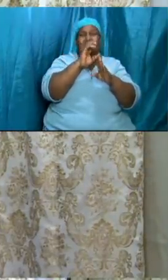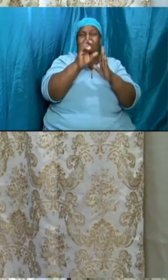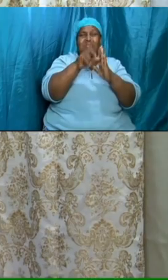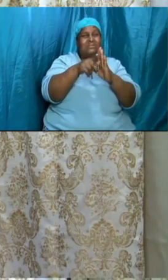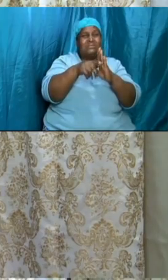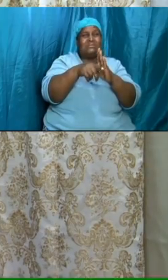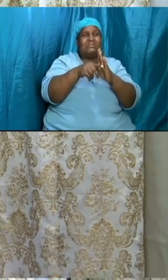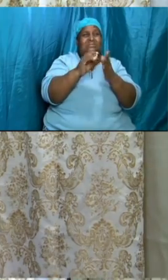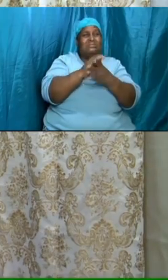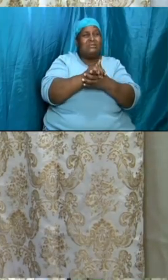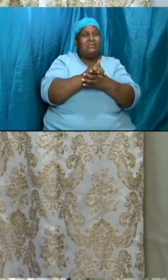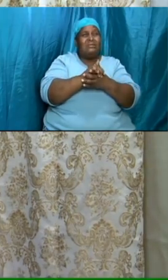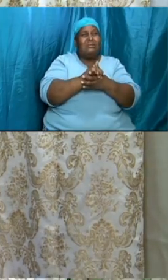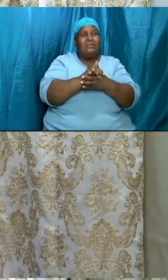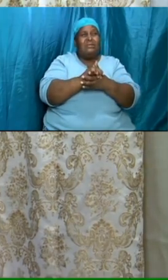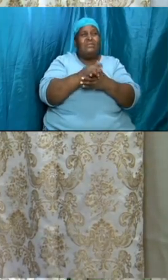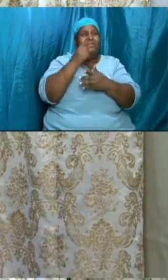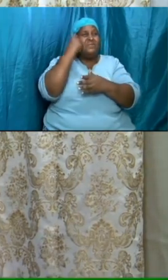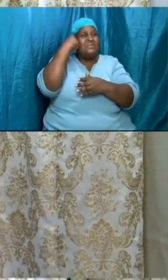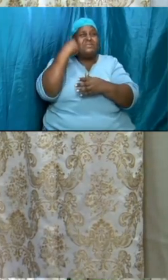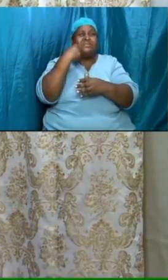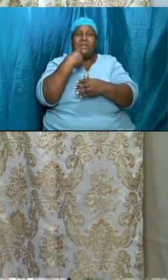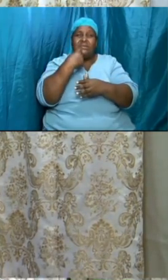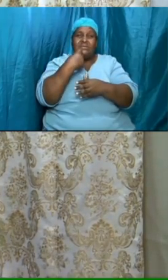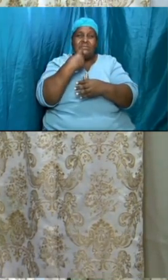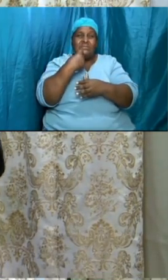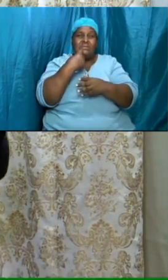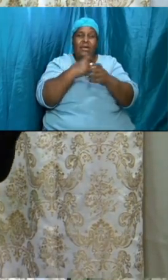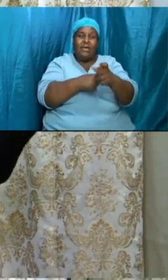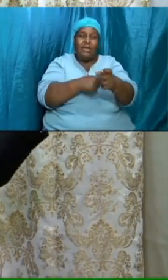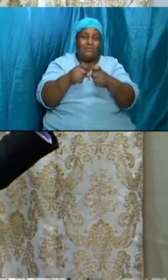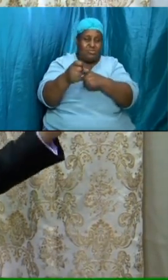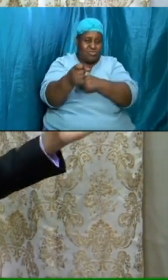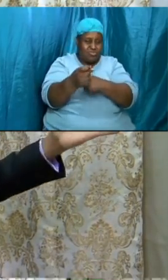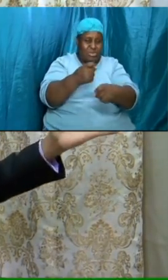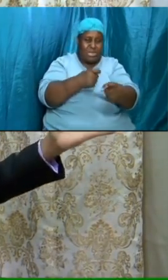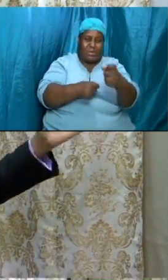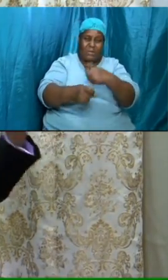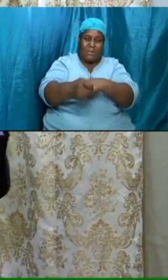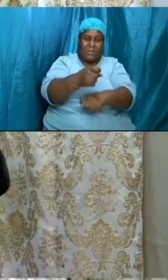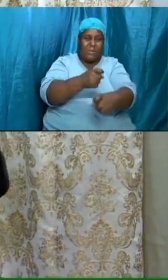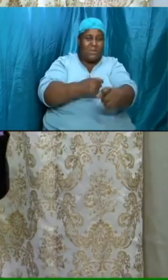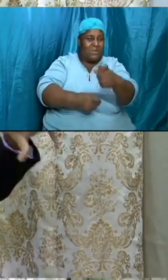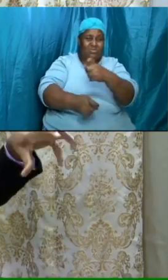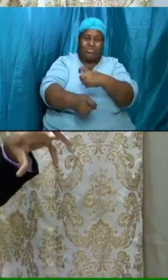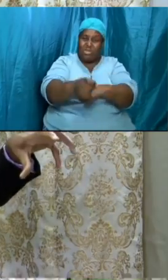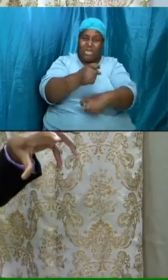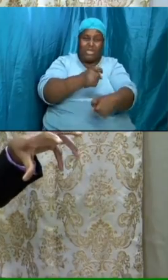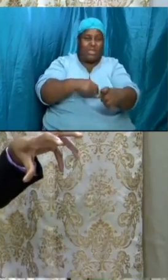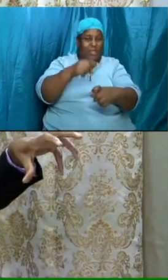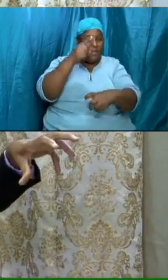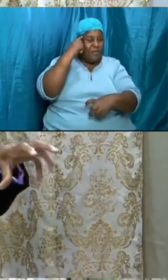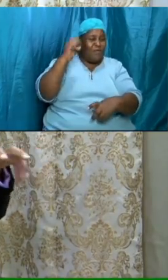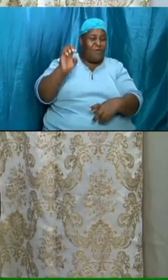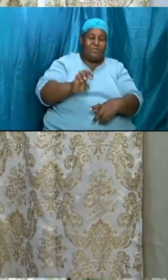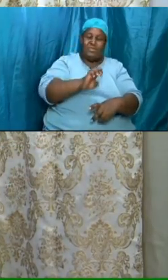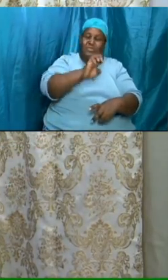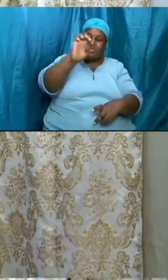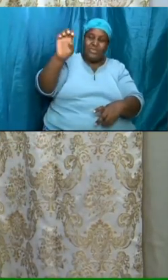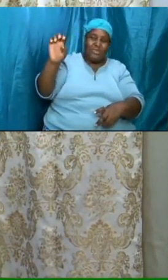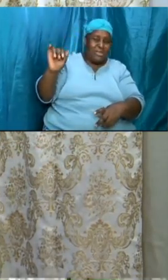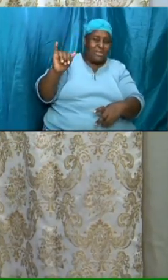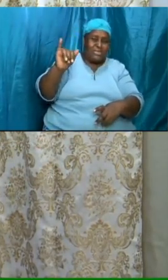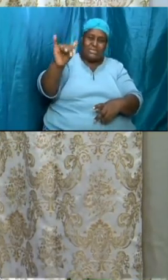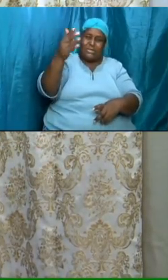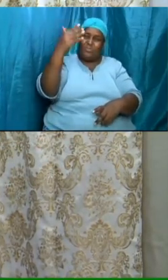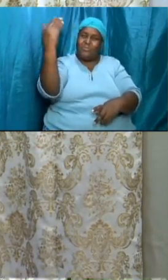and trade that for an eternity in the presence of the king where there